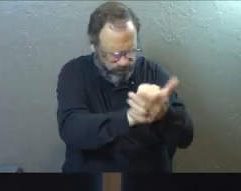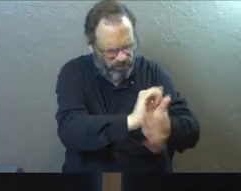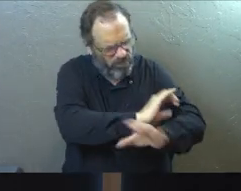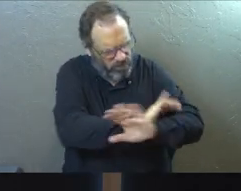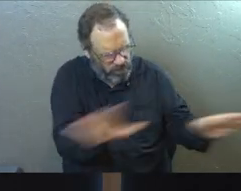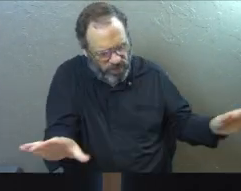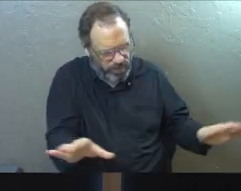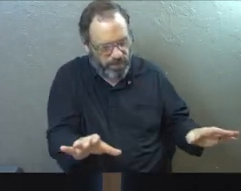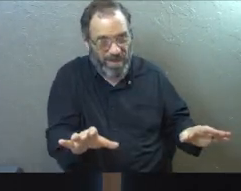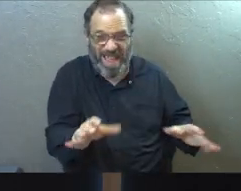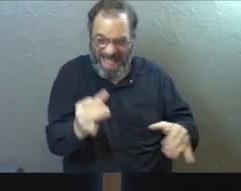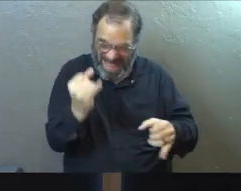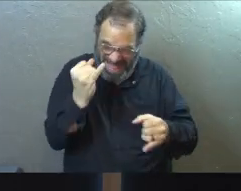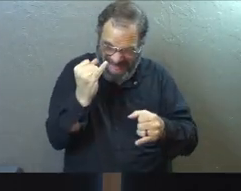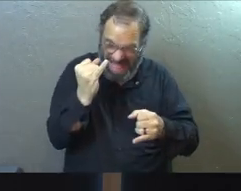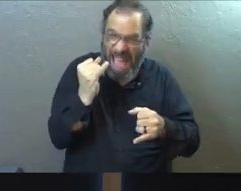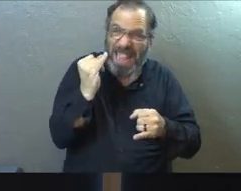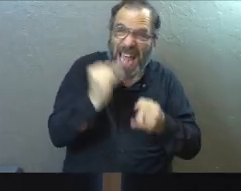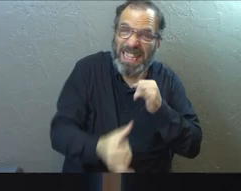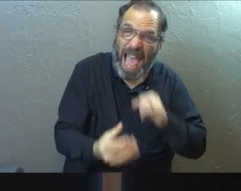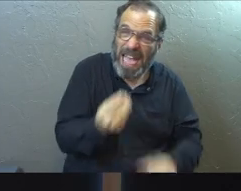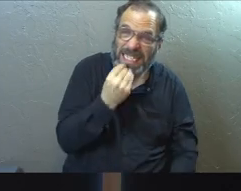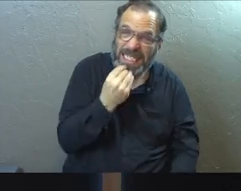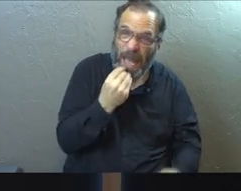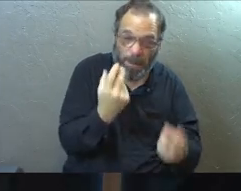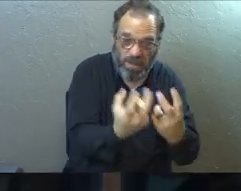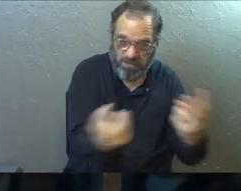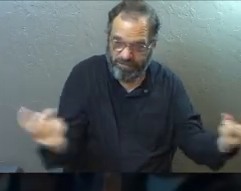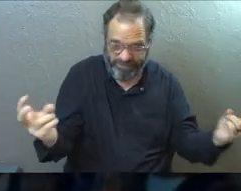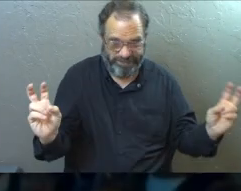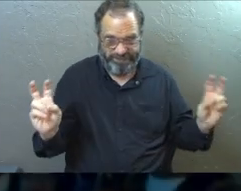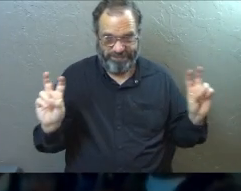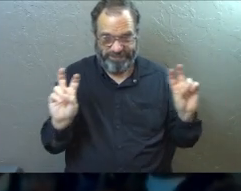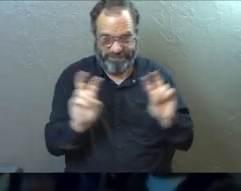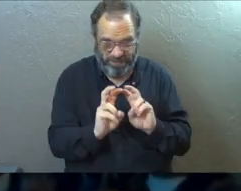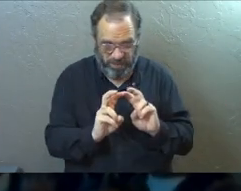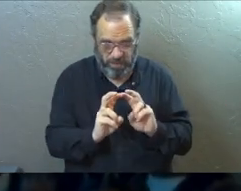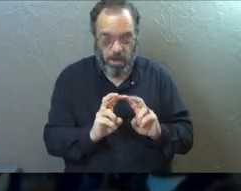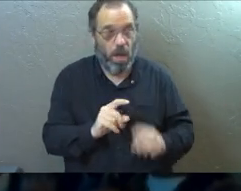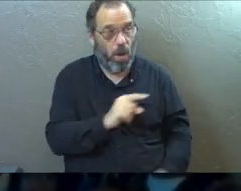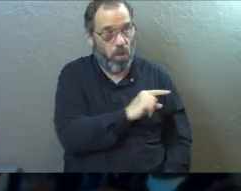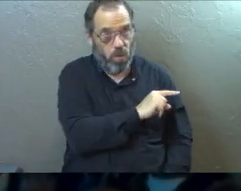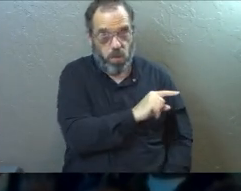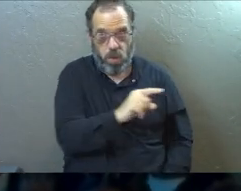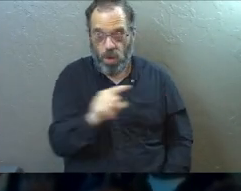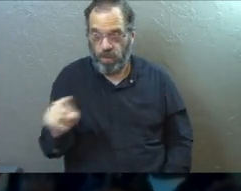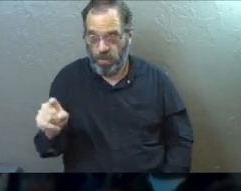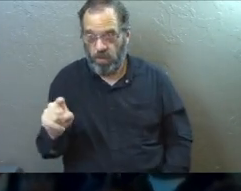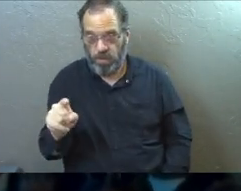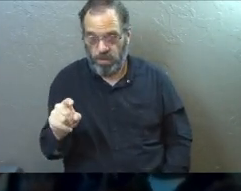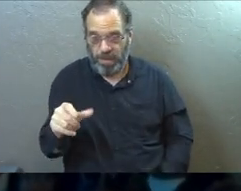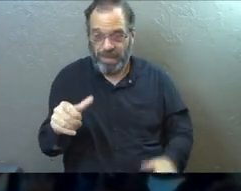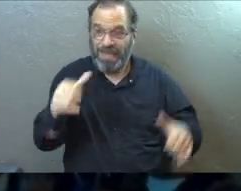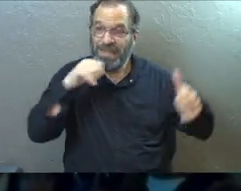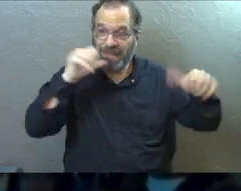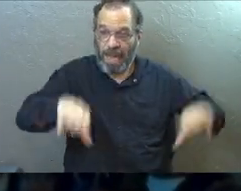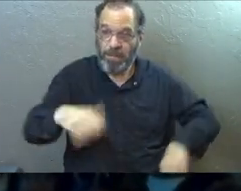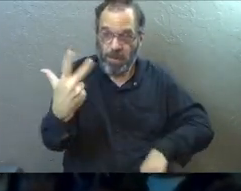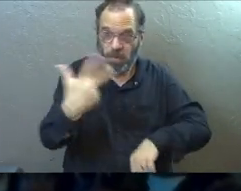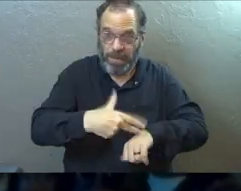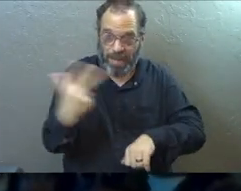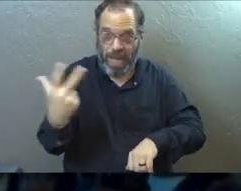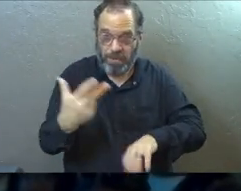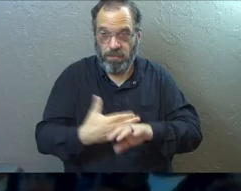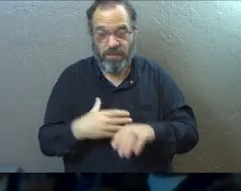let that happen. And at the Last Supper, Jesus is talking with his disciple and he's saying, hey, one of you is going to deny me three times